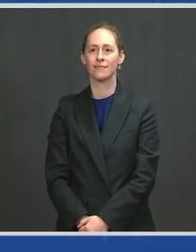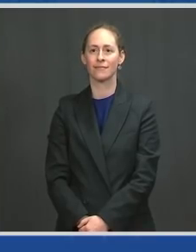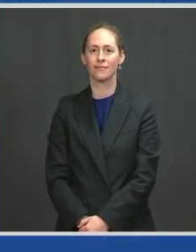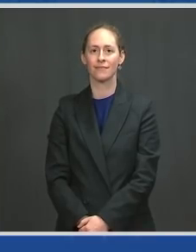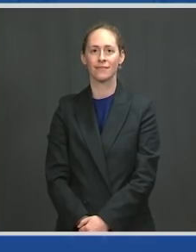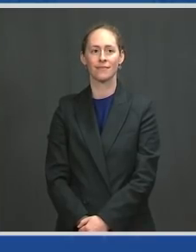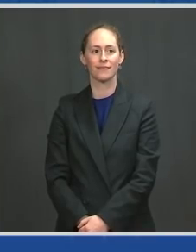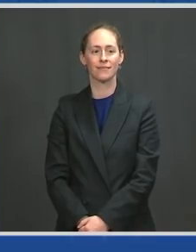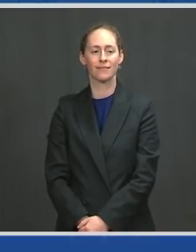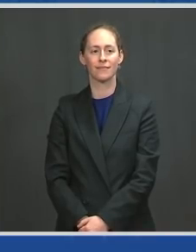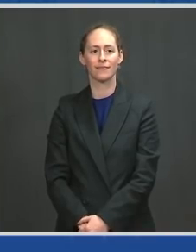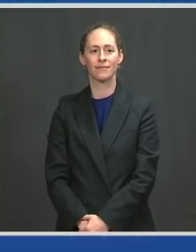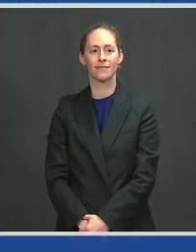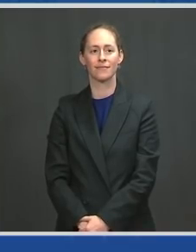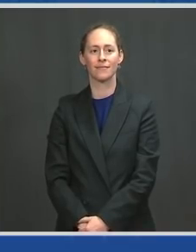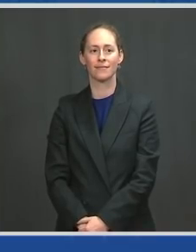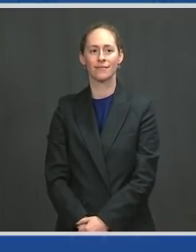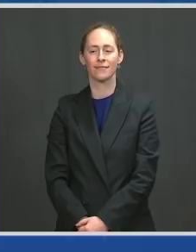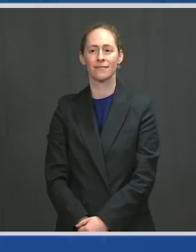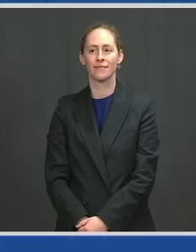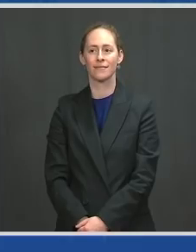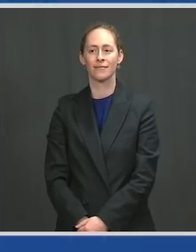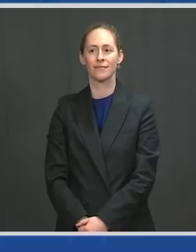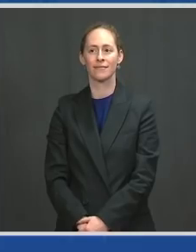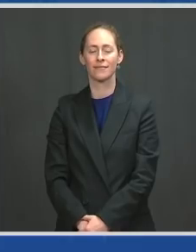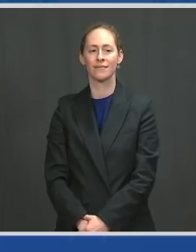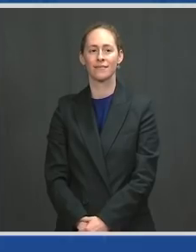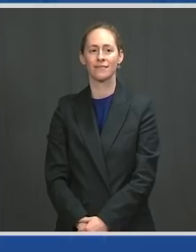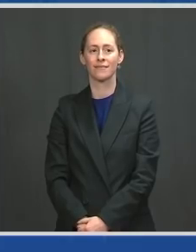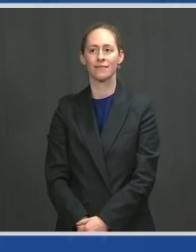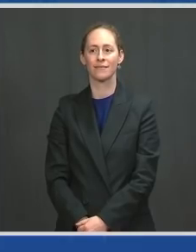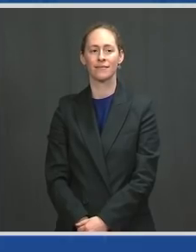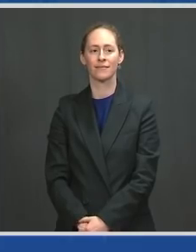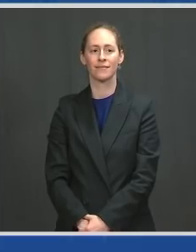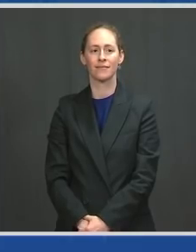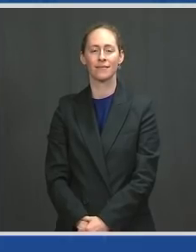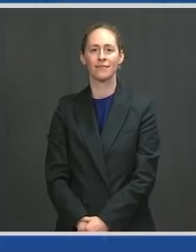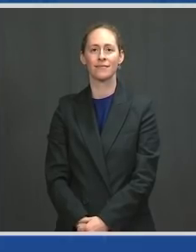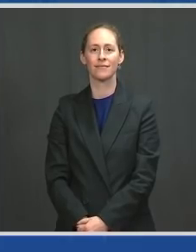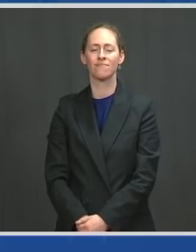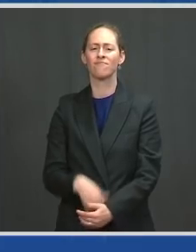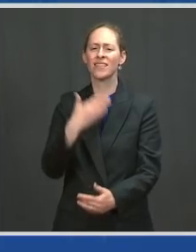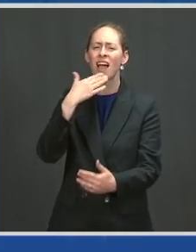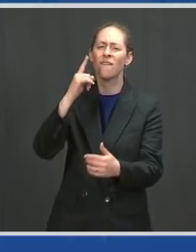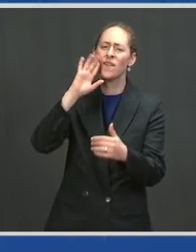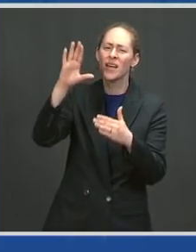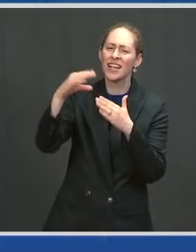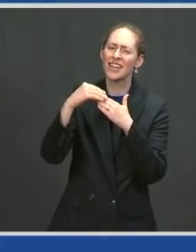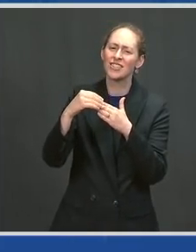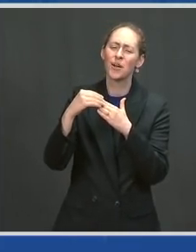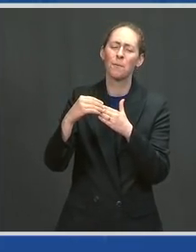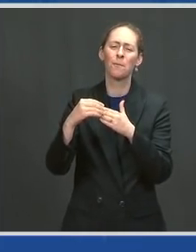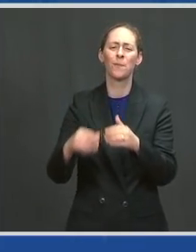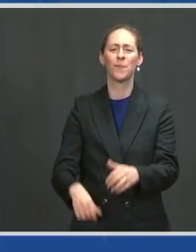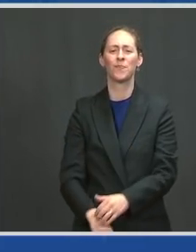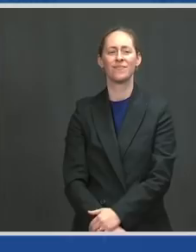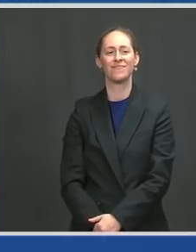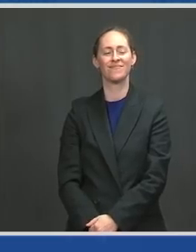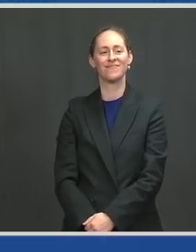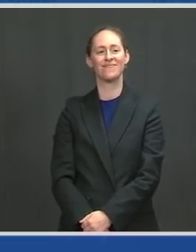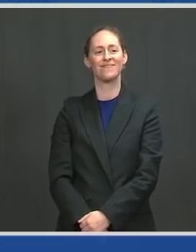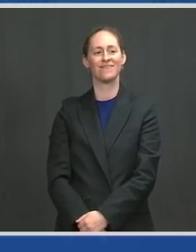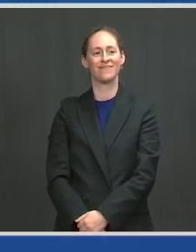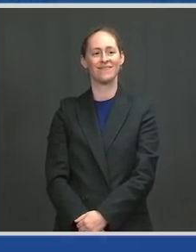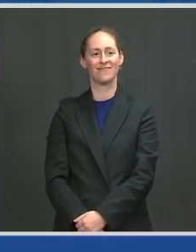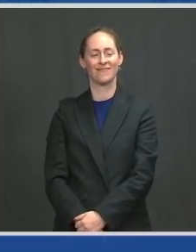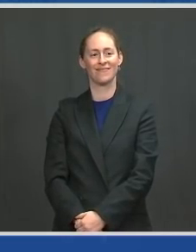Senator Adam Eben, thank you very much for your leadership. We have the Speaker, the first woman Speaker of the